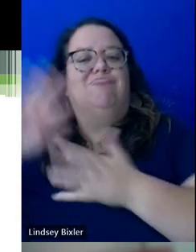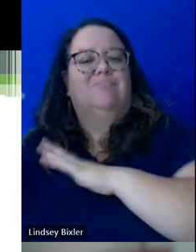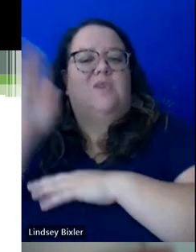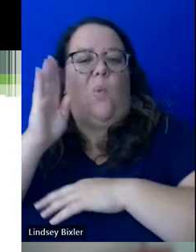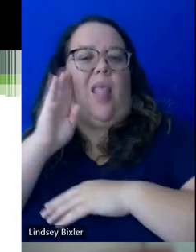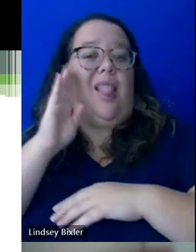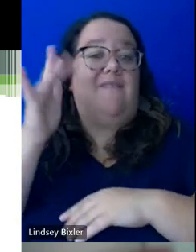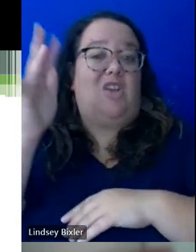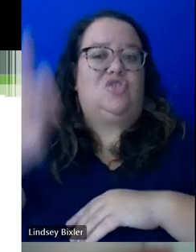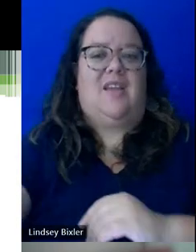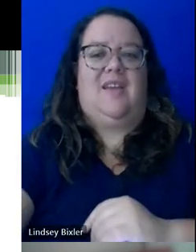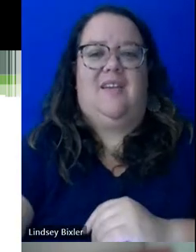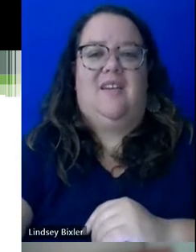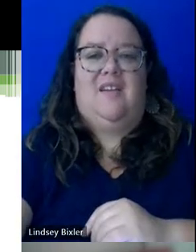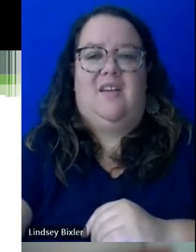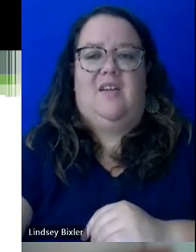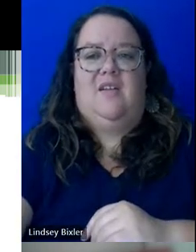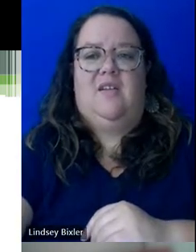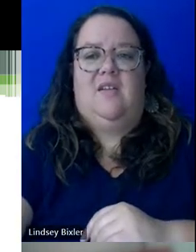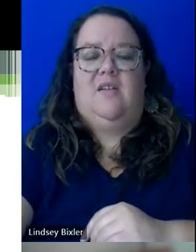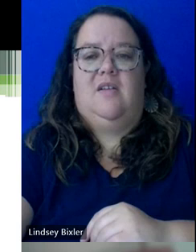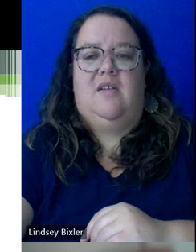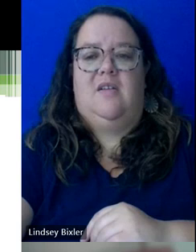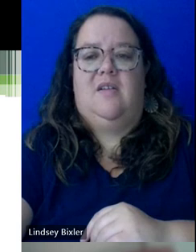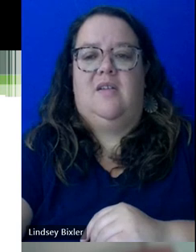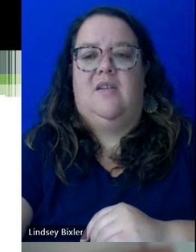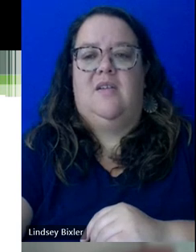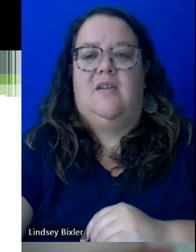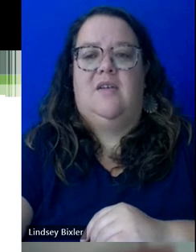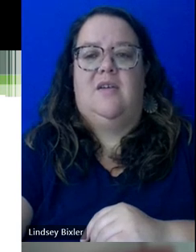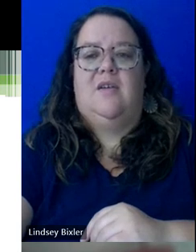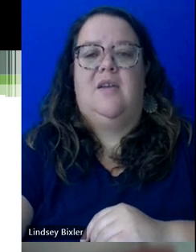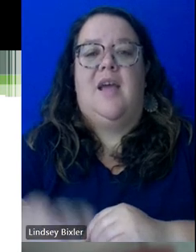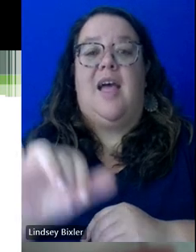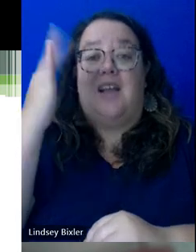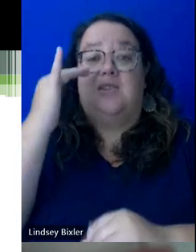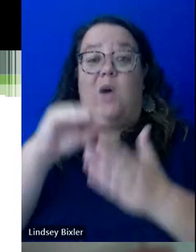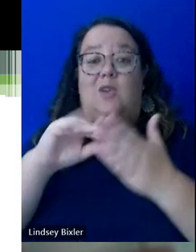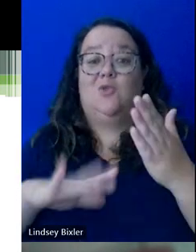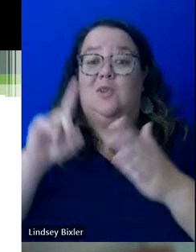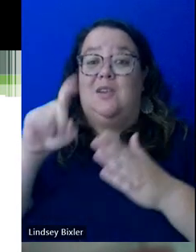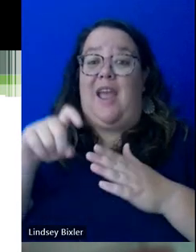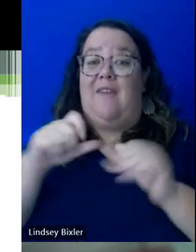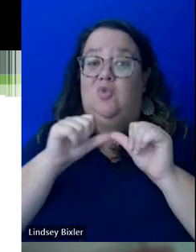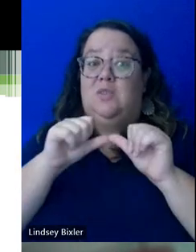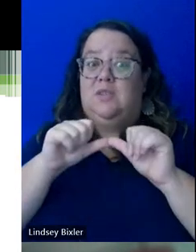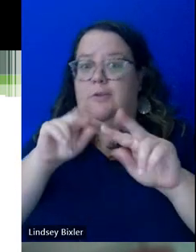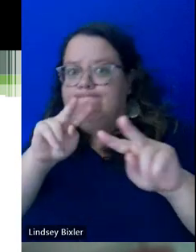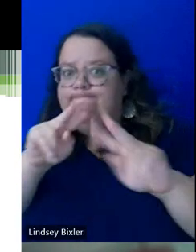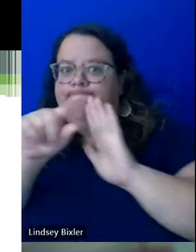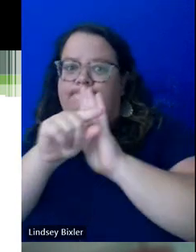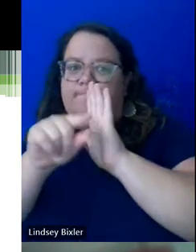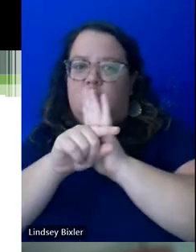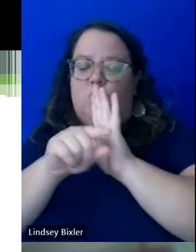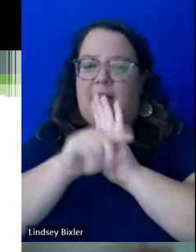And that's why students have to kind of maintain that structure. Keep looking at your grades on Brightspace. And if there